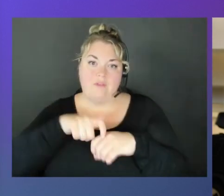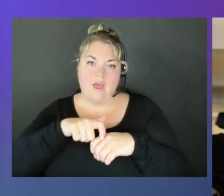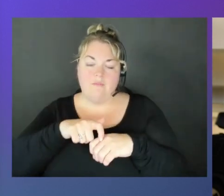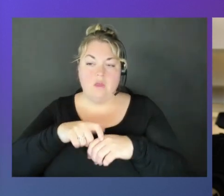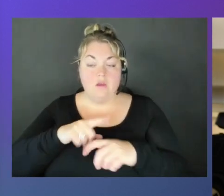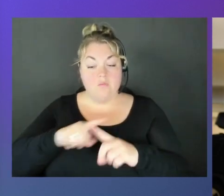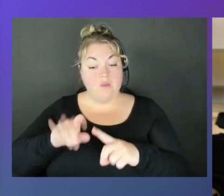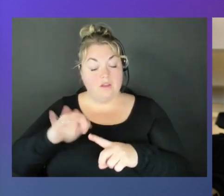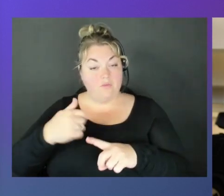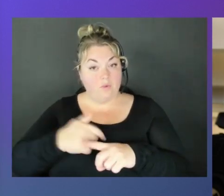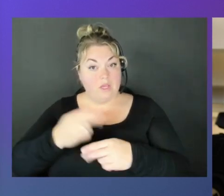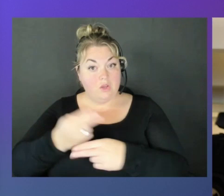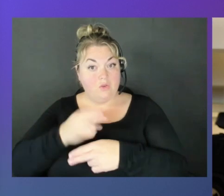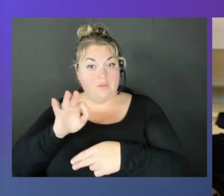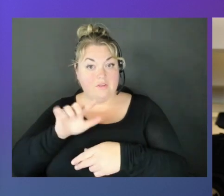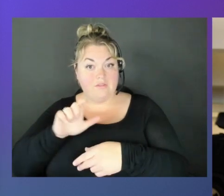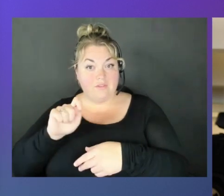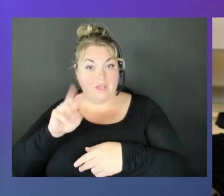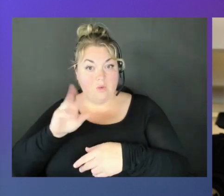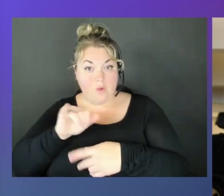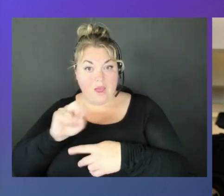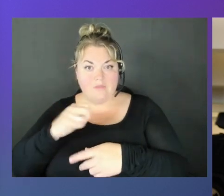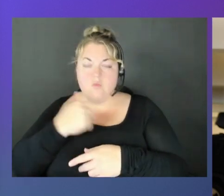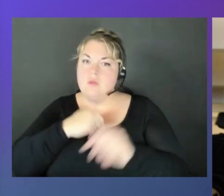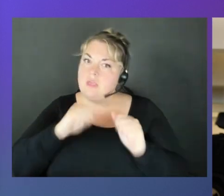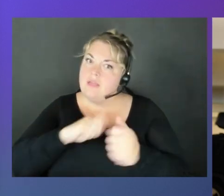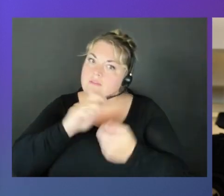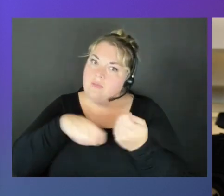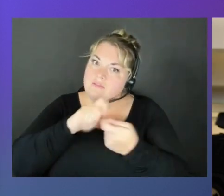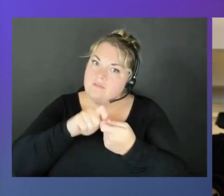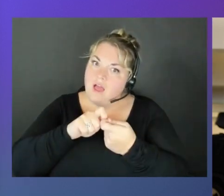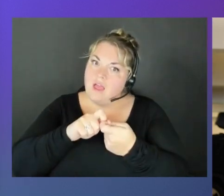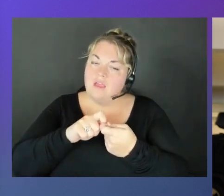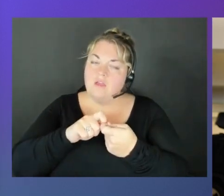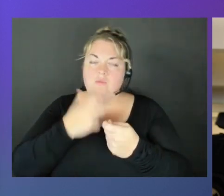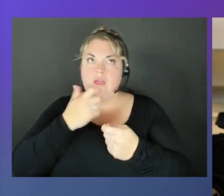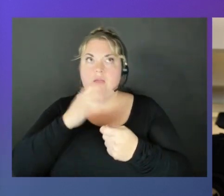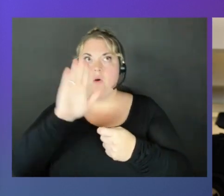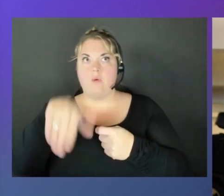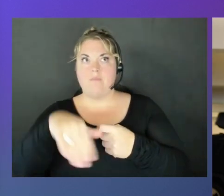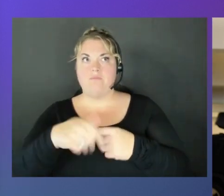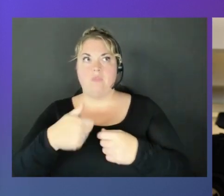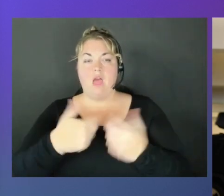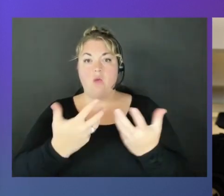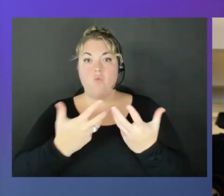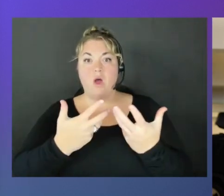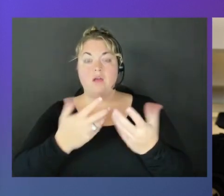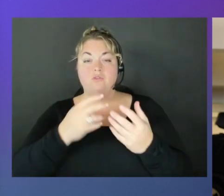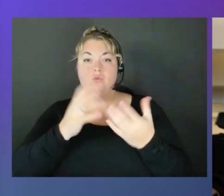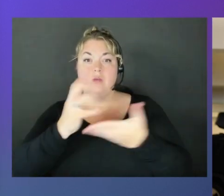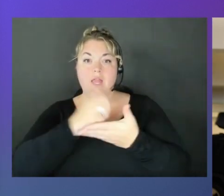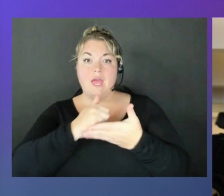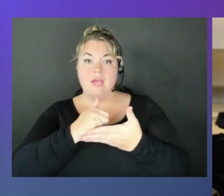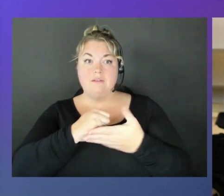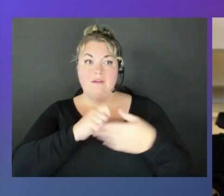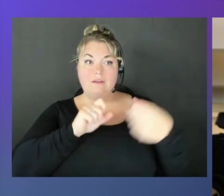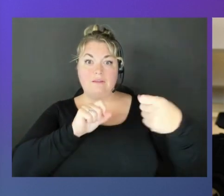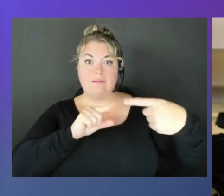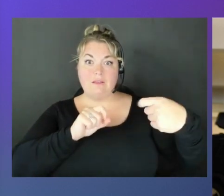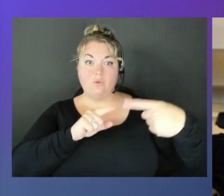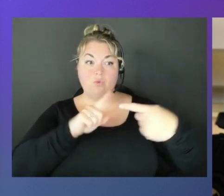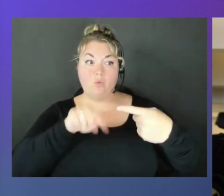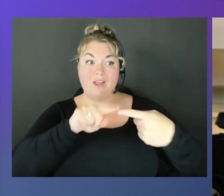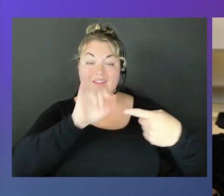data collection campaign, you can specify, I want to collect those signals when this particular event